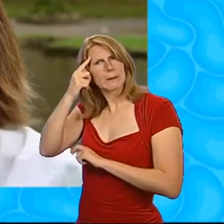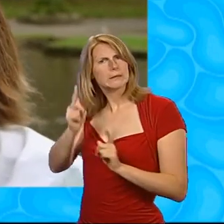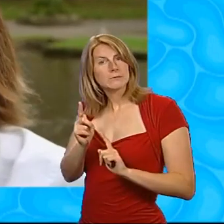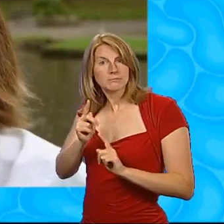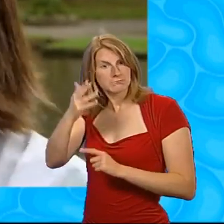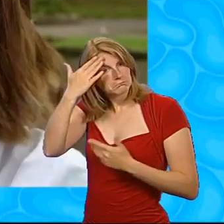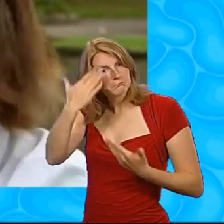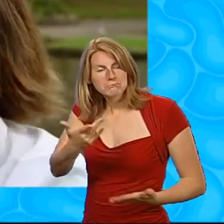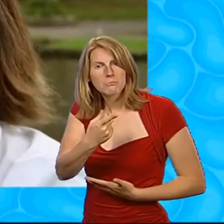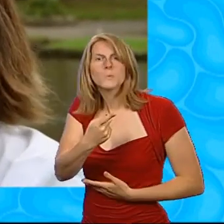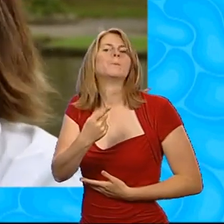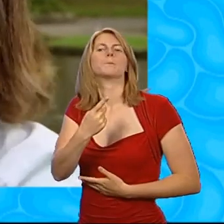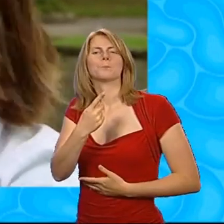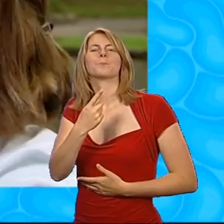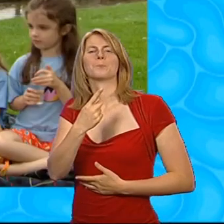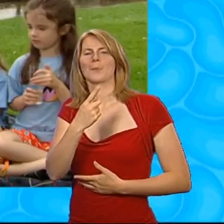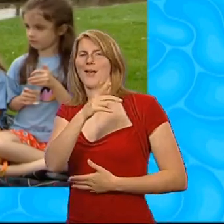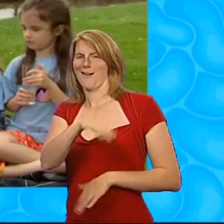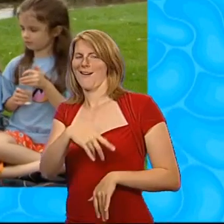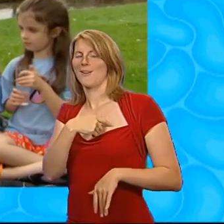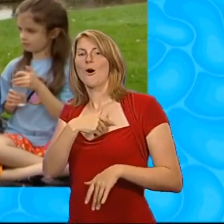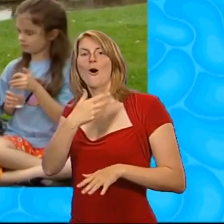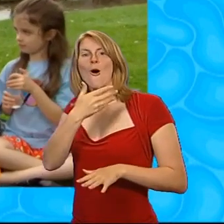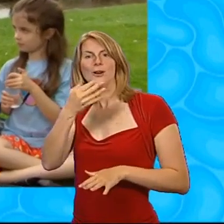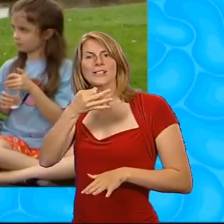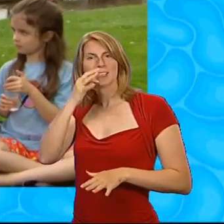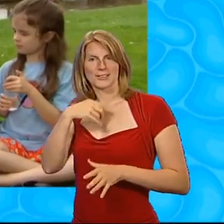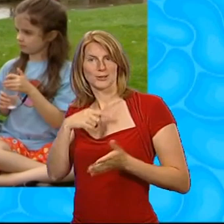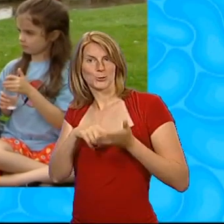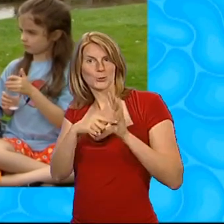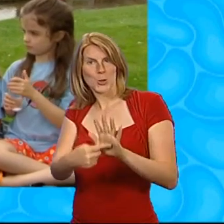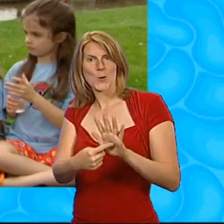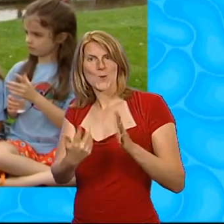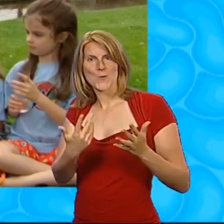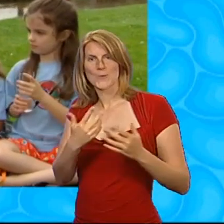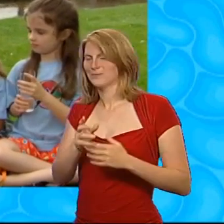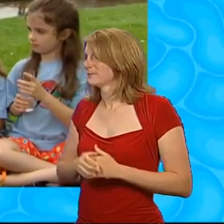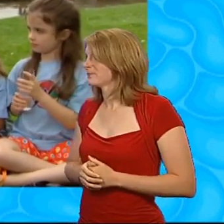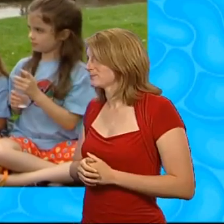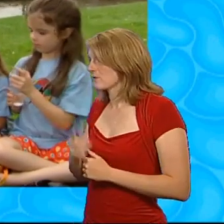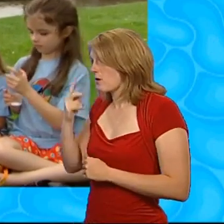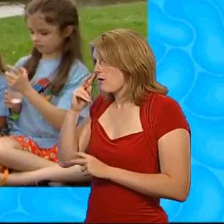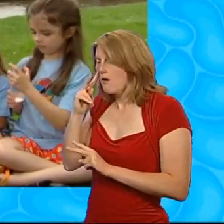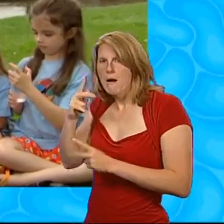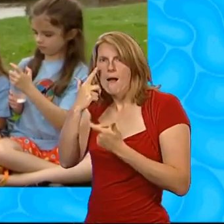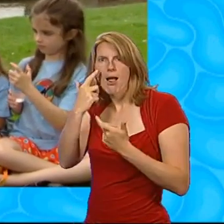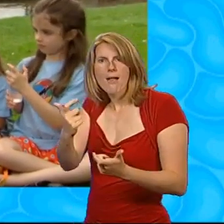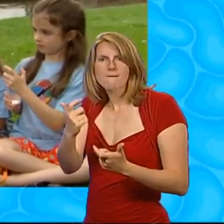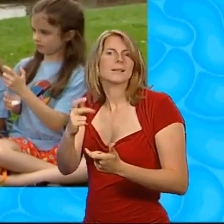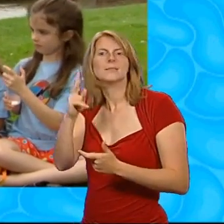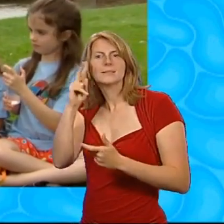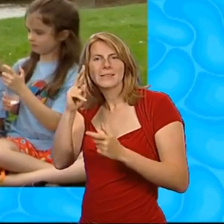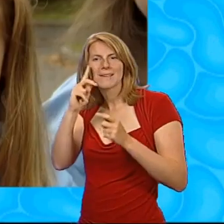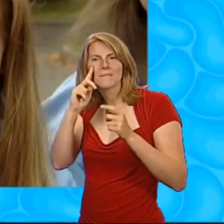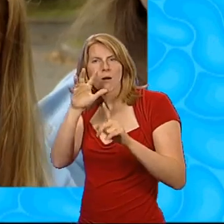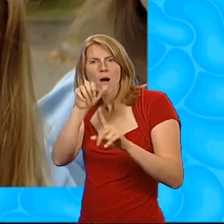don't I show you with my hot tea? Now, watch carefully, and see if you can spot anything when I take the lid off.